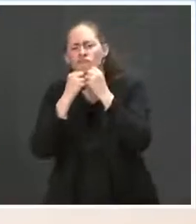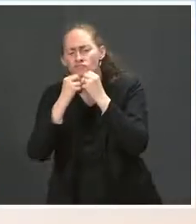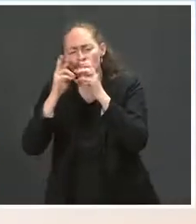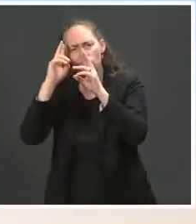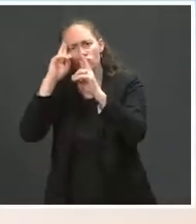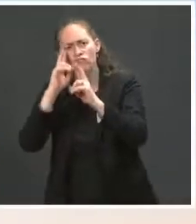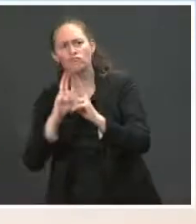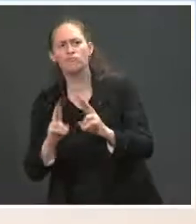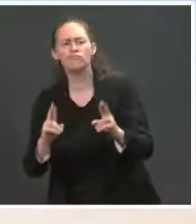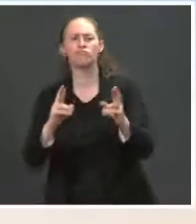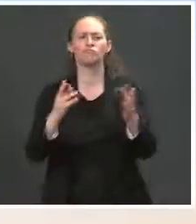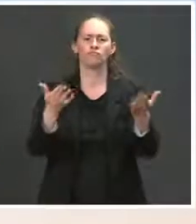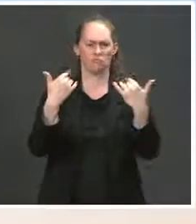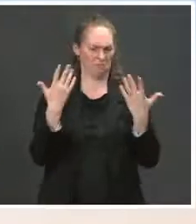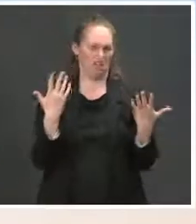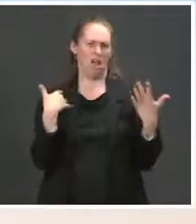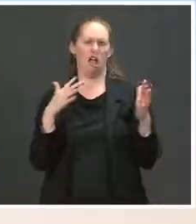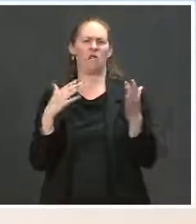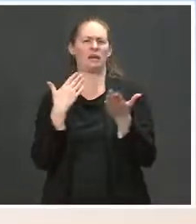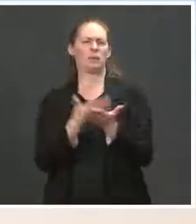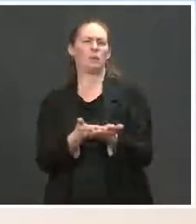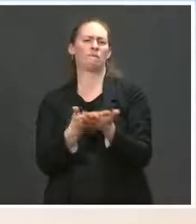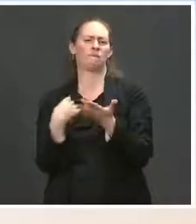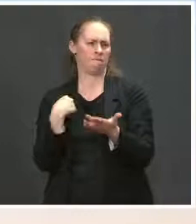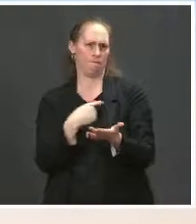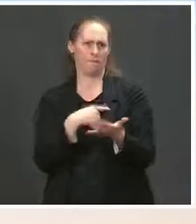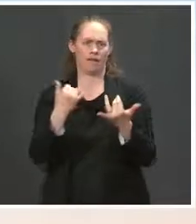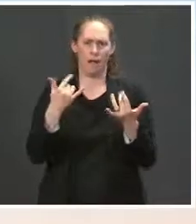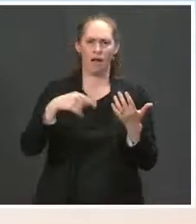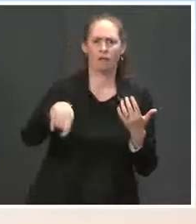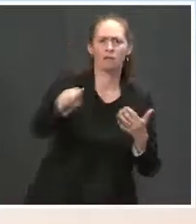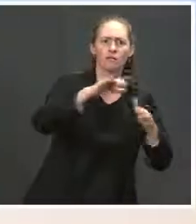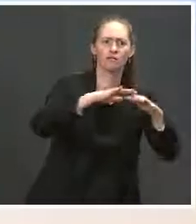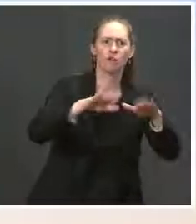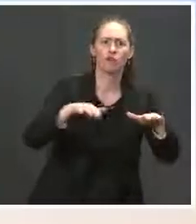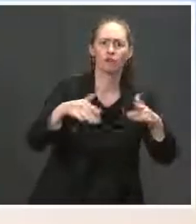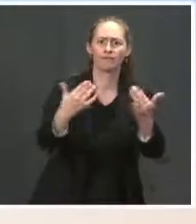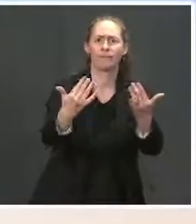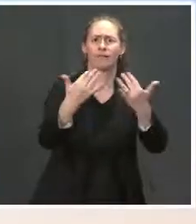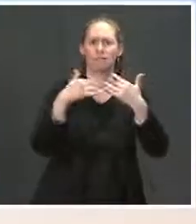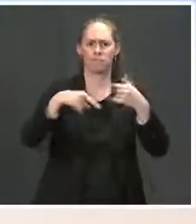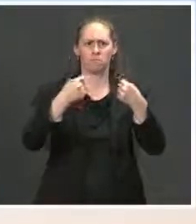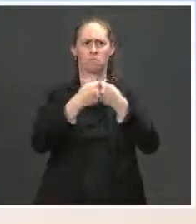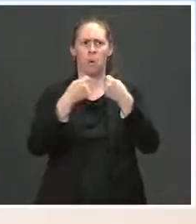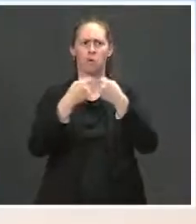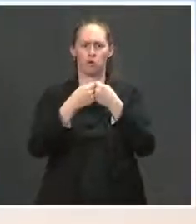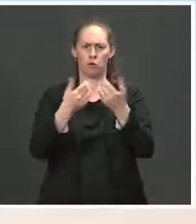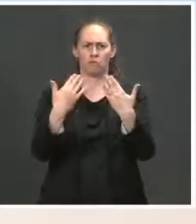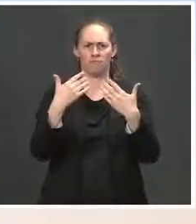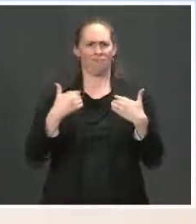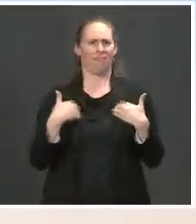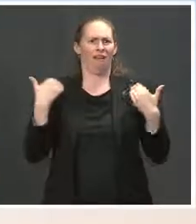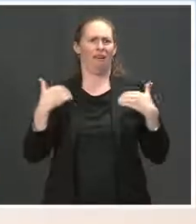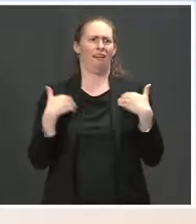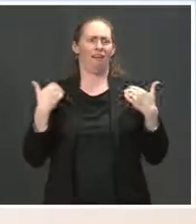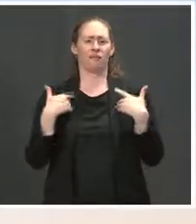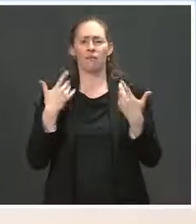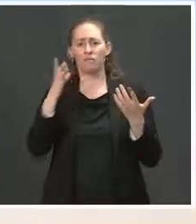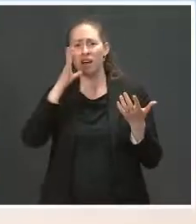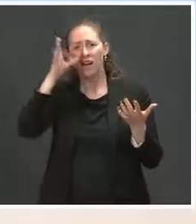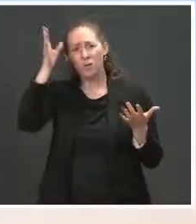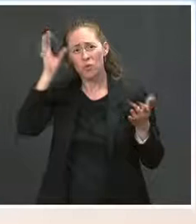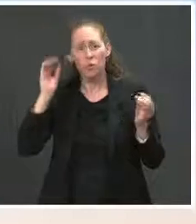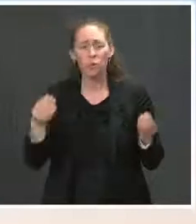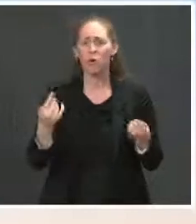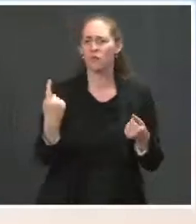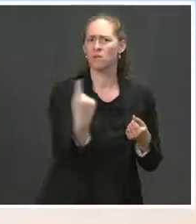efforts to treat children who come into this country, who are under 18, who are coming as unaccompanied children in a manner